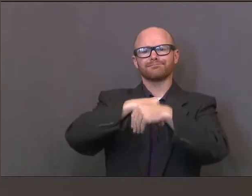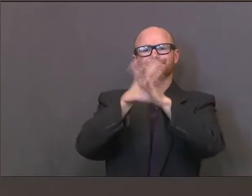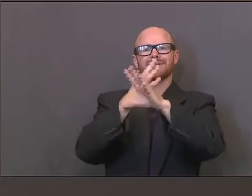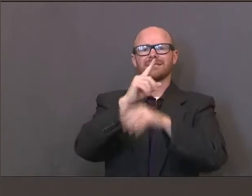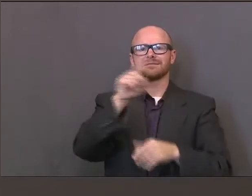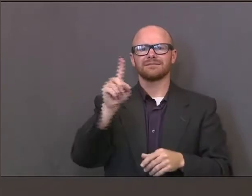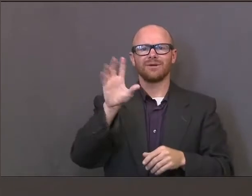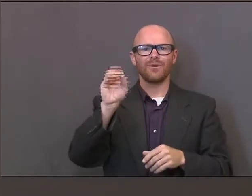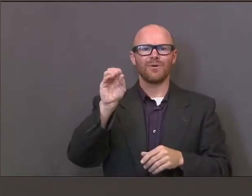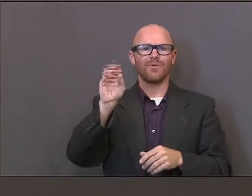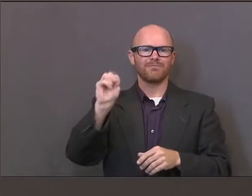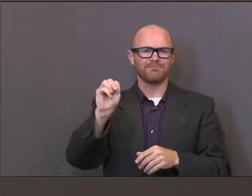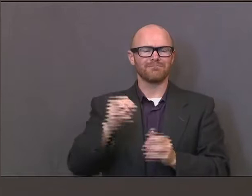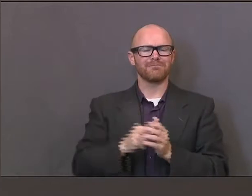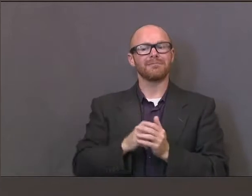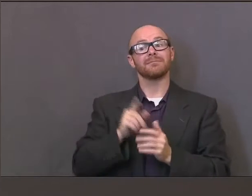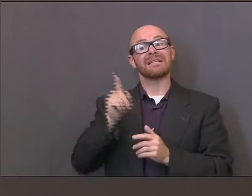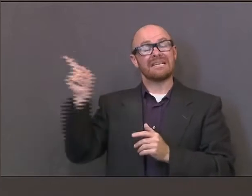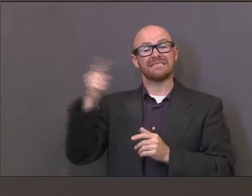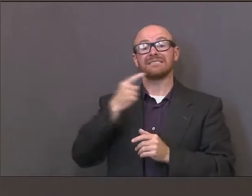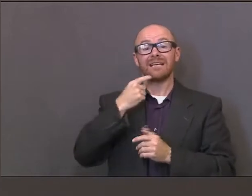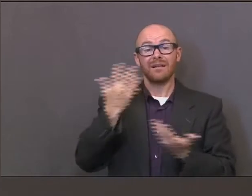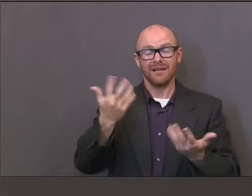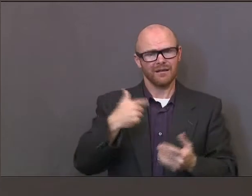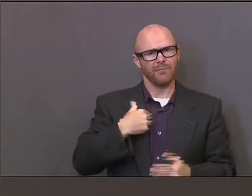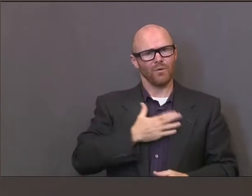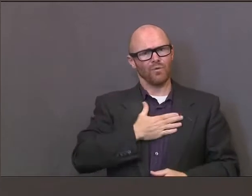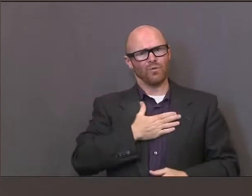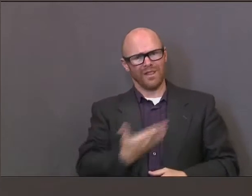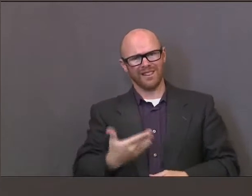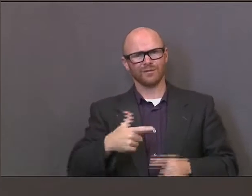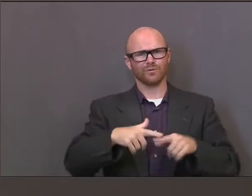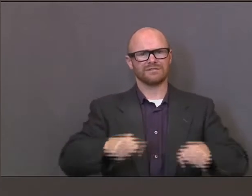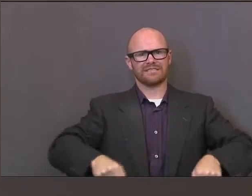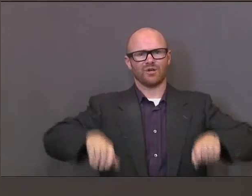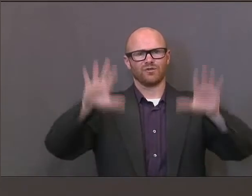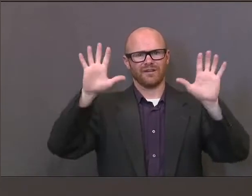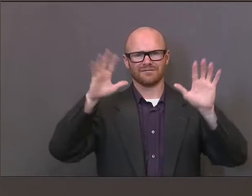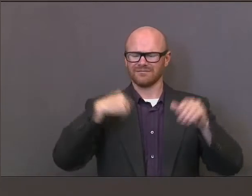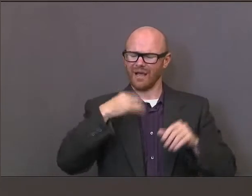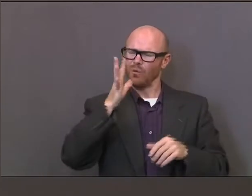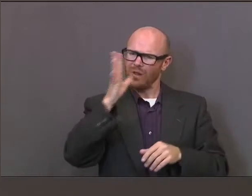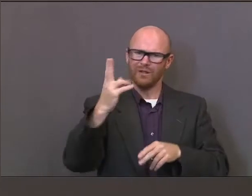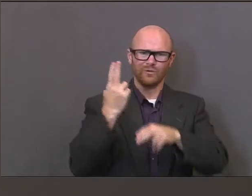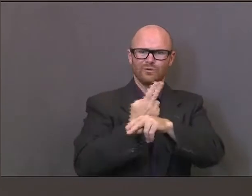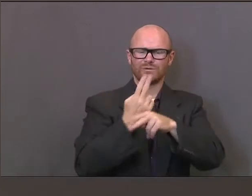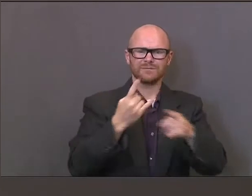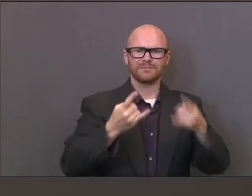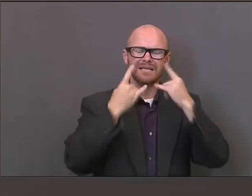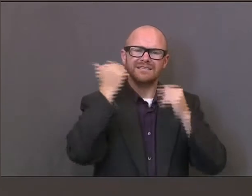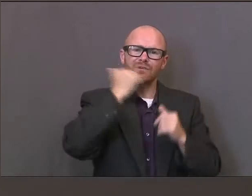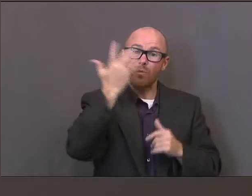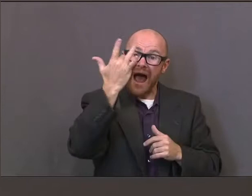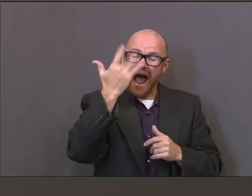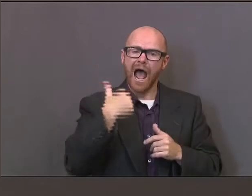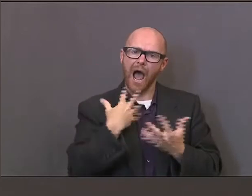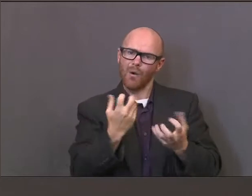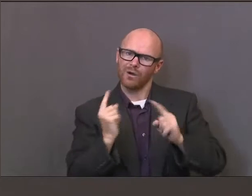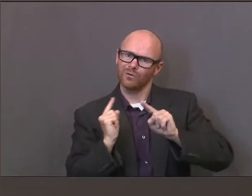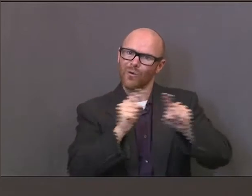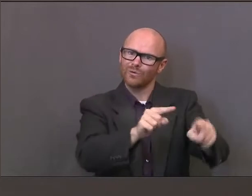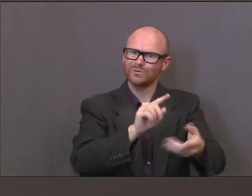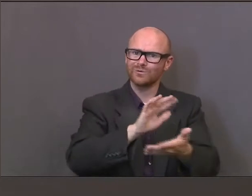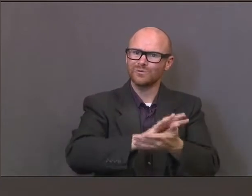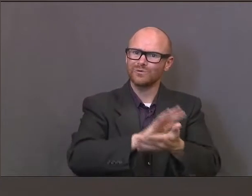about their willingness to sacrifice, and it was not asking too much for them to wear a mask in order to keep their schools open and keep them